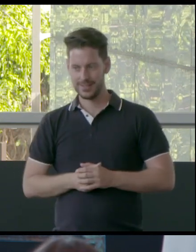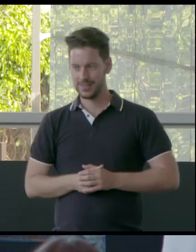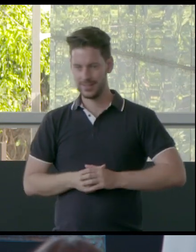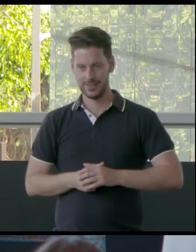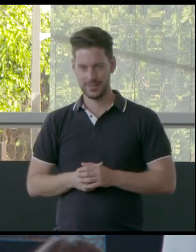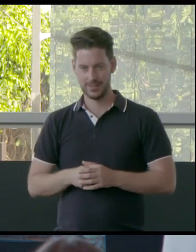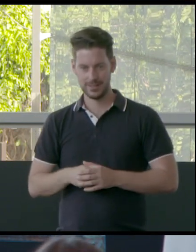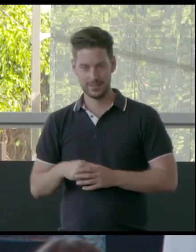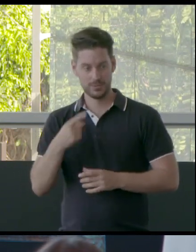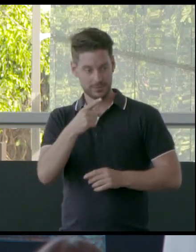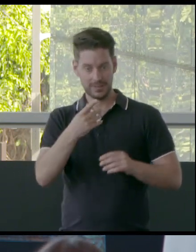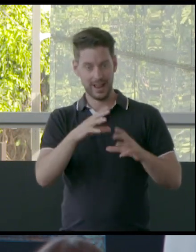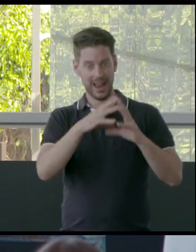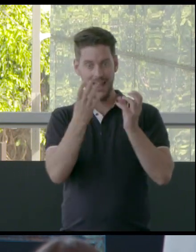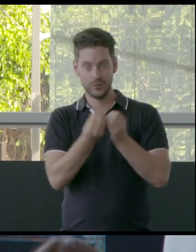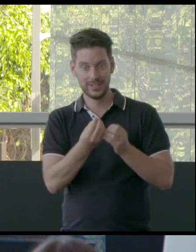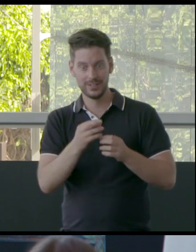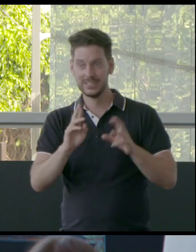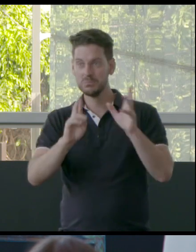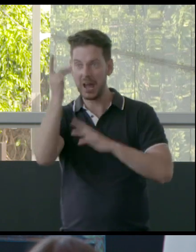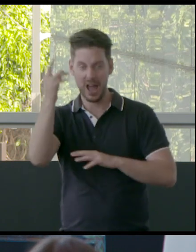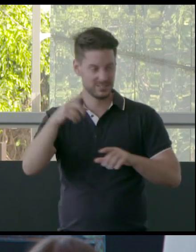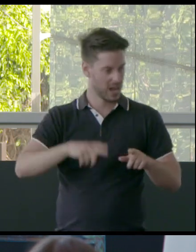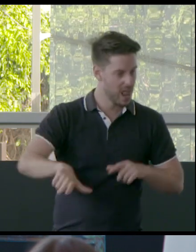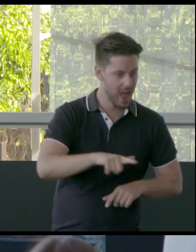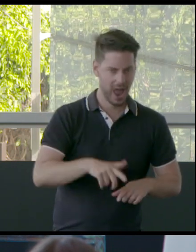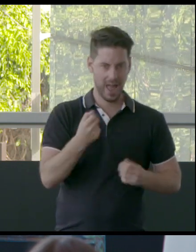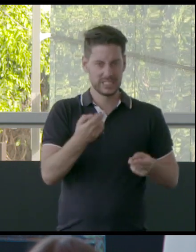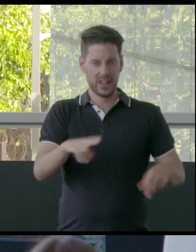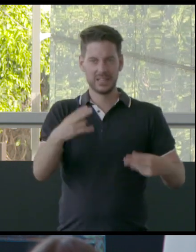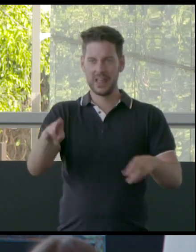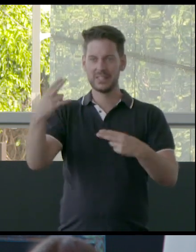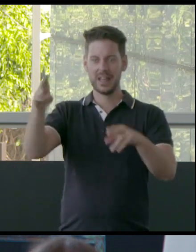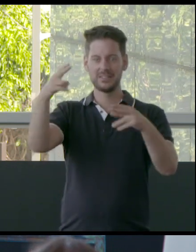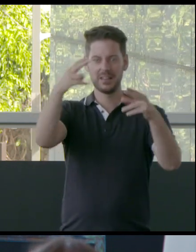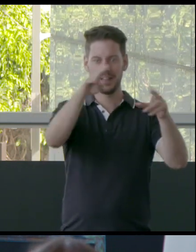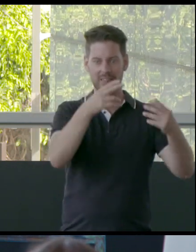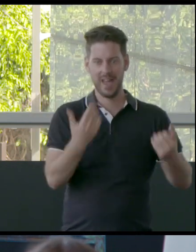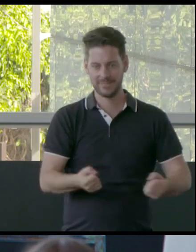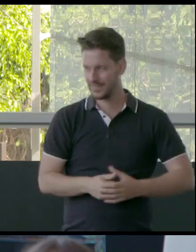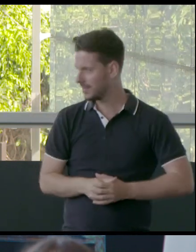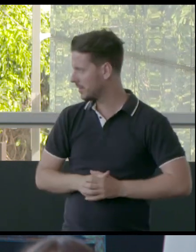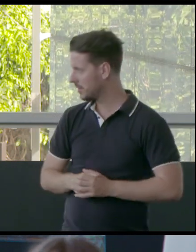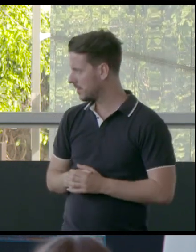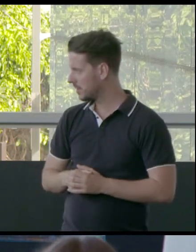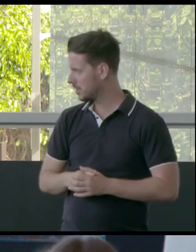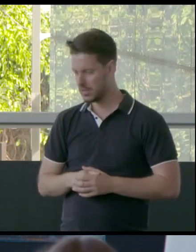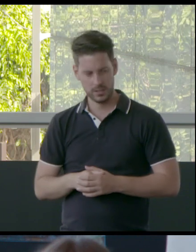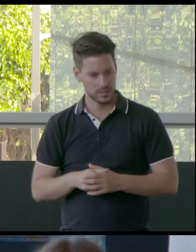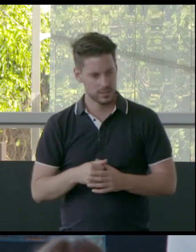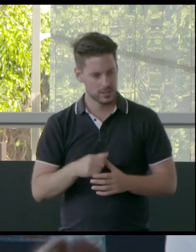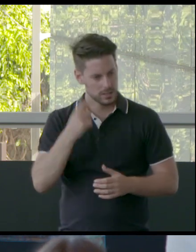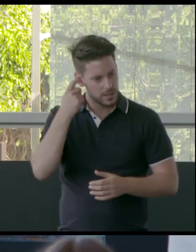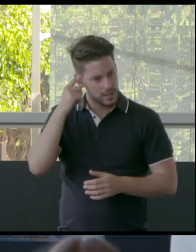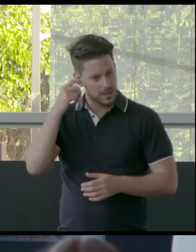into the substrata, everywhere it goes. It leaves a trail of death, right? Christo's got his floating island, so you could have your floating water,